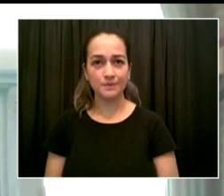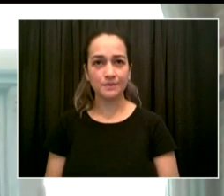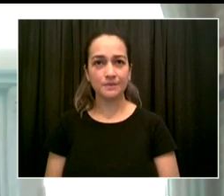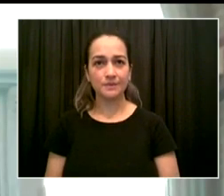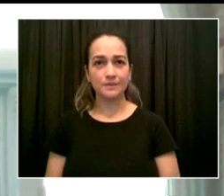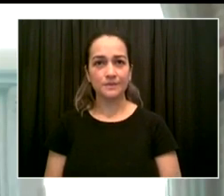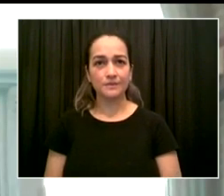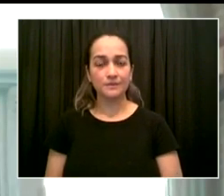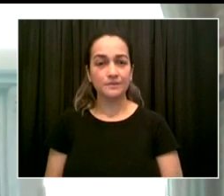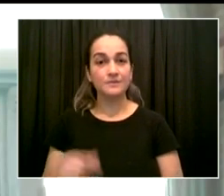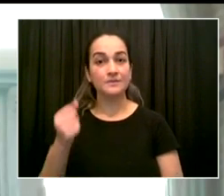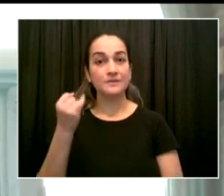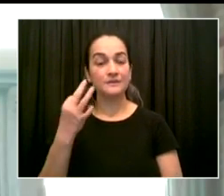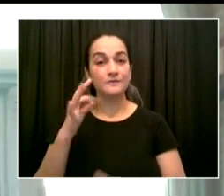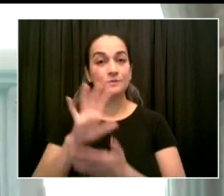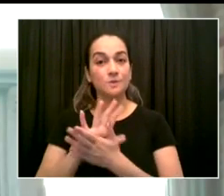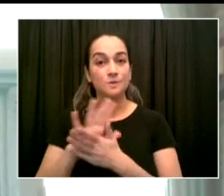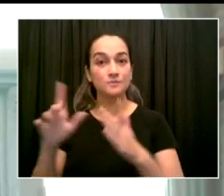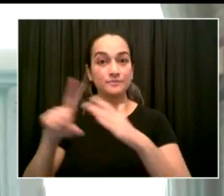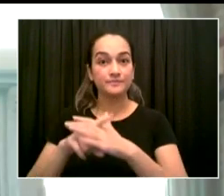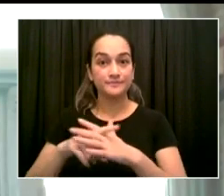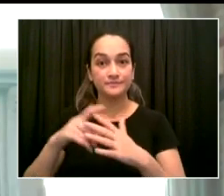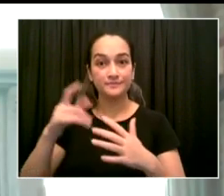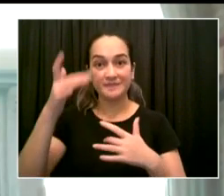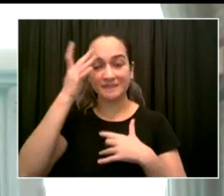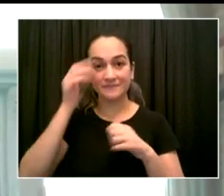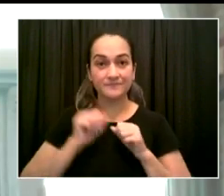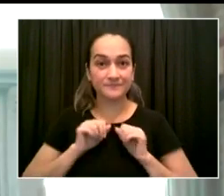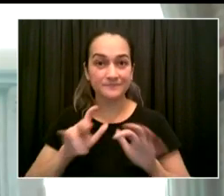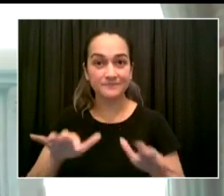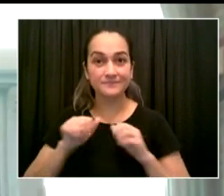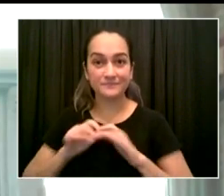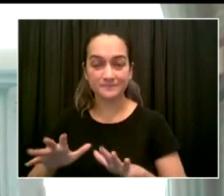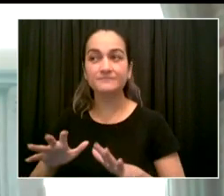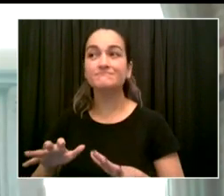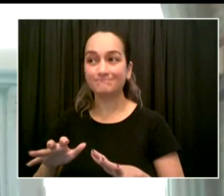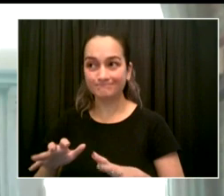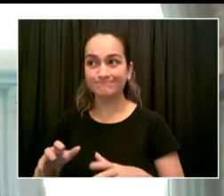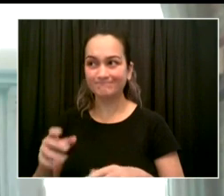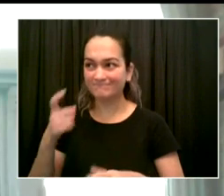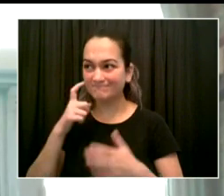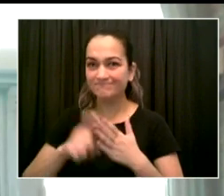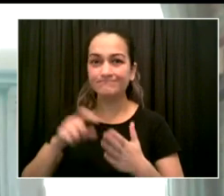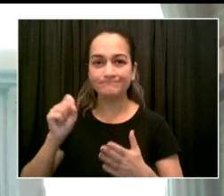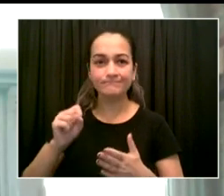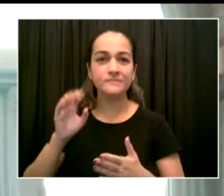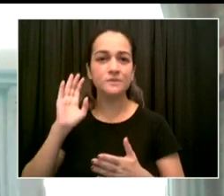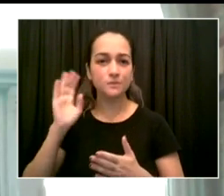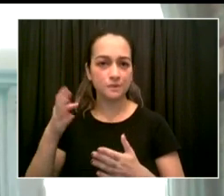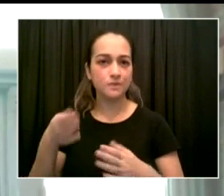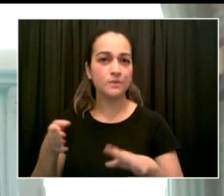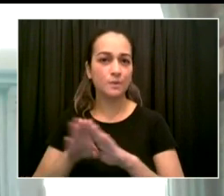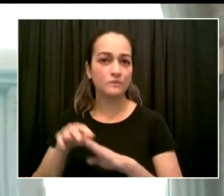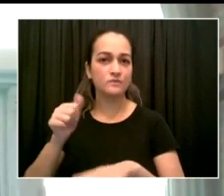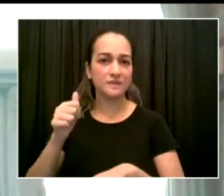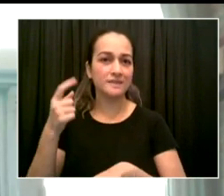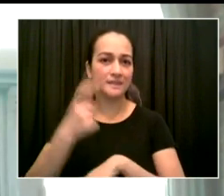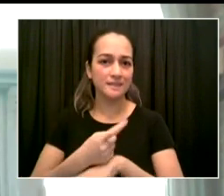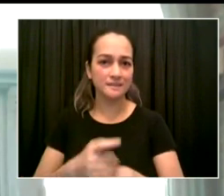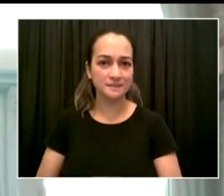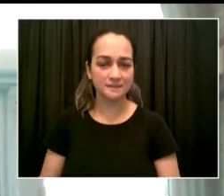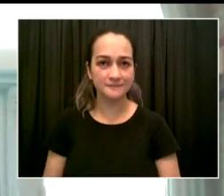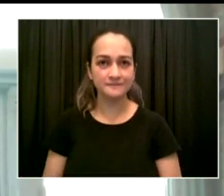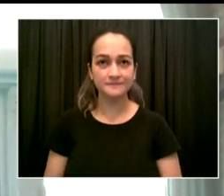out of over 800 open. We want our babies in school and we want them there every day. And these measures have proven to keep them safe.